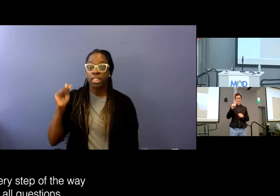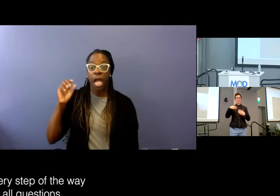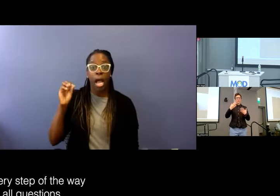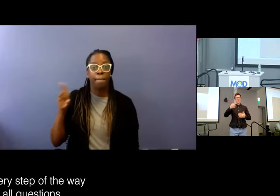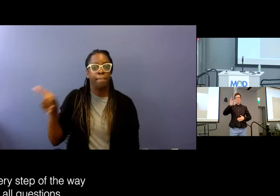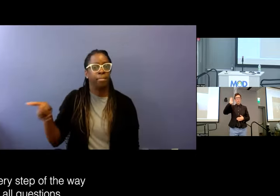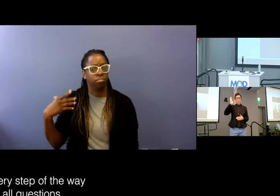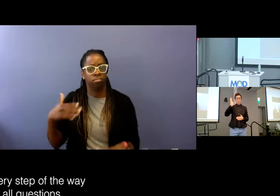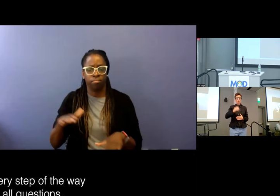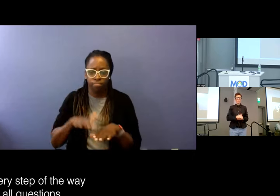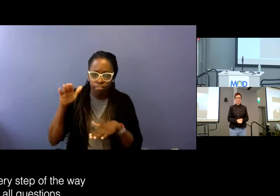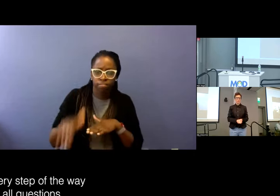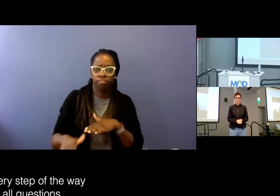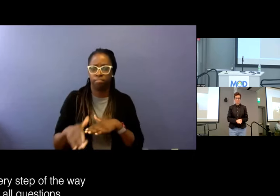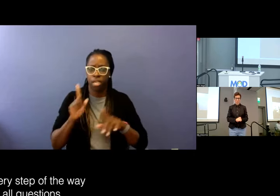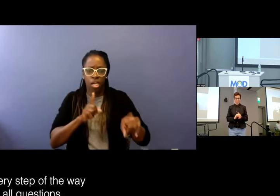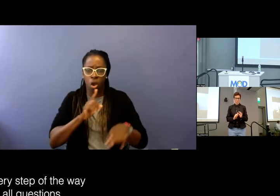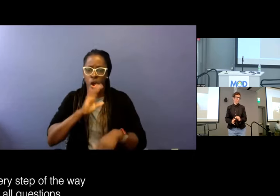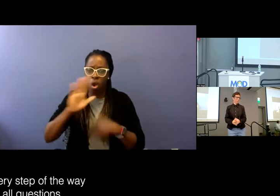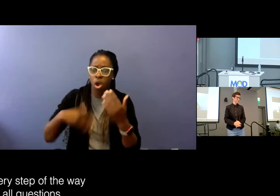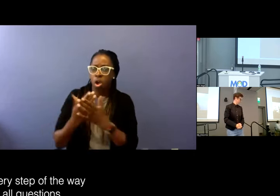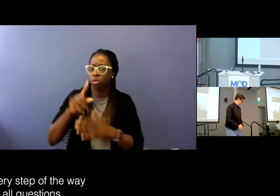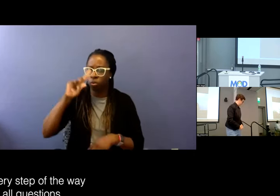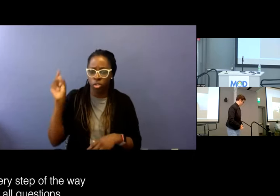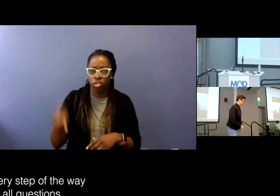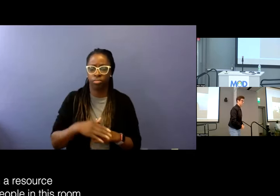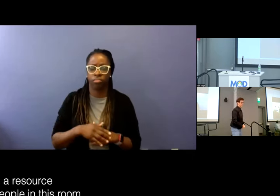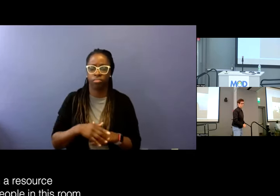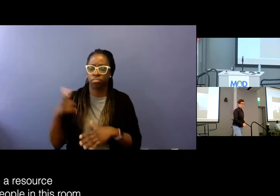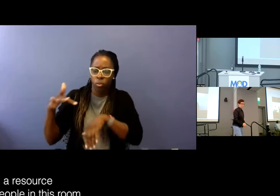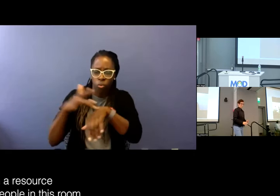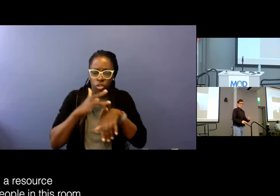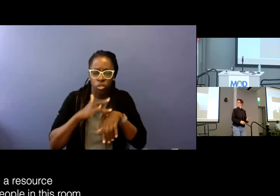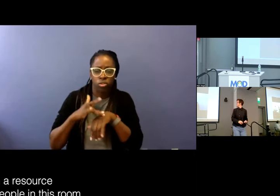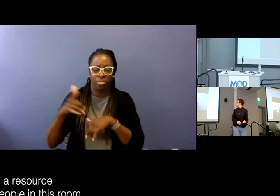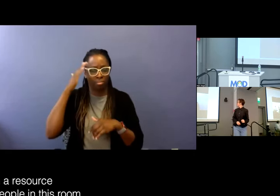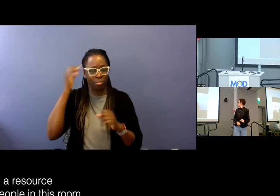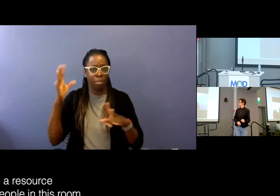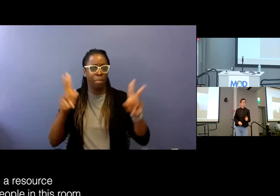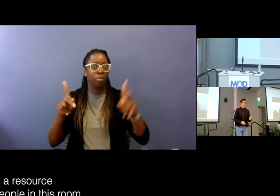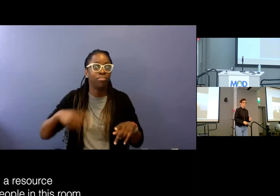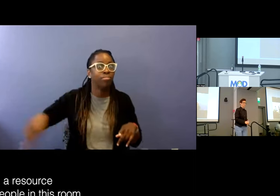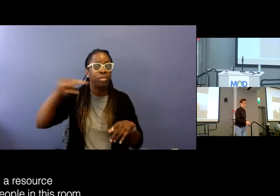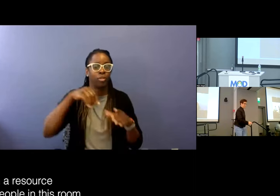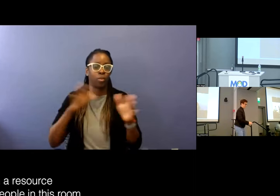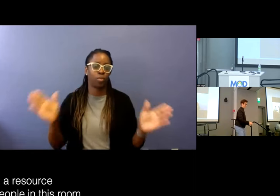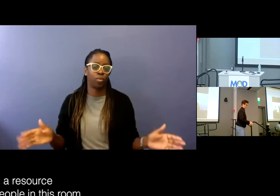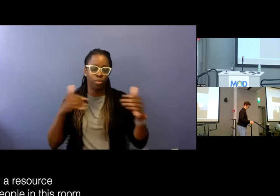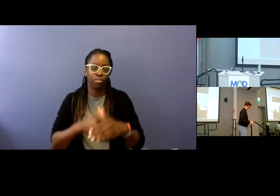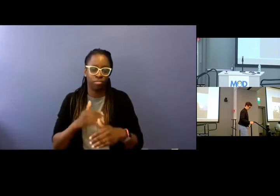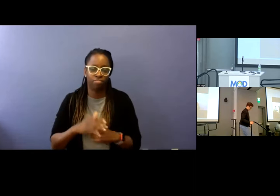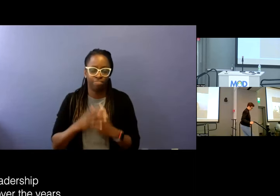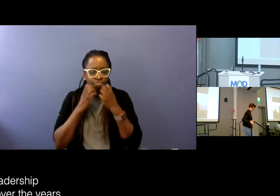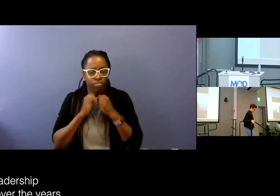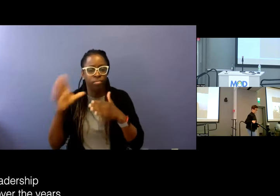in a wheelchair. Tom has been there every step of the way to answer any and all questions. And you're such a resource. And I know so